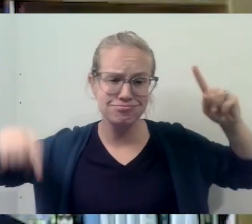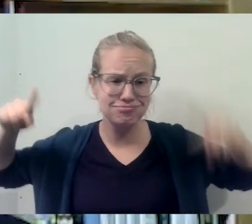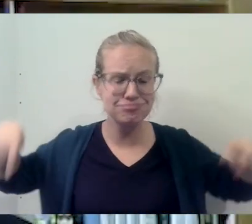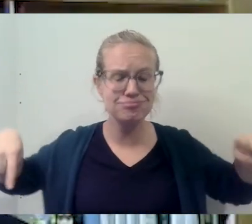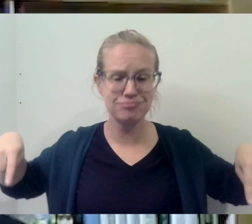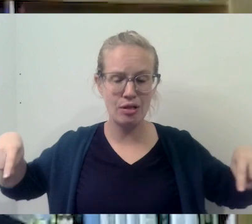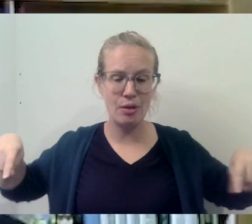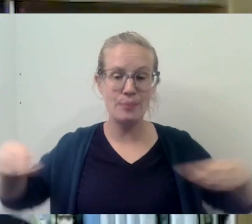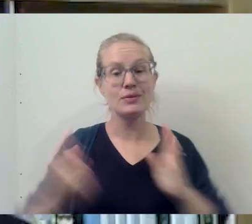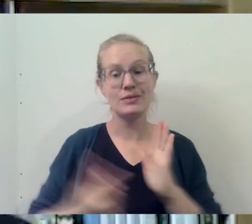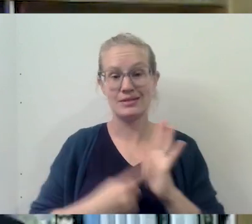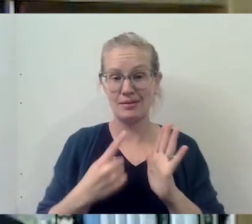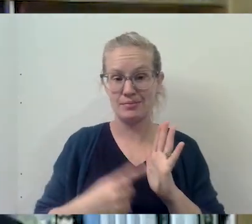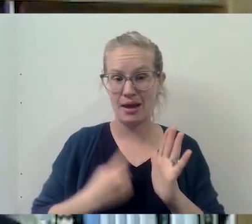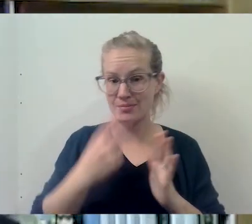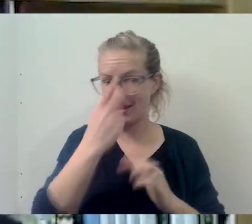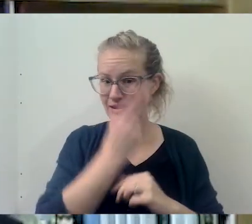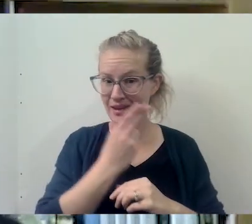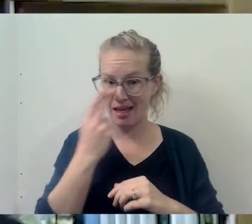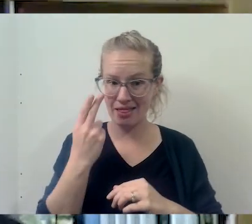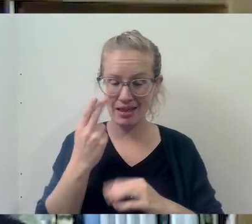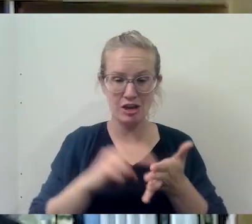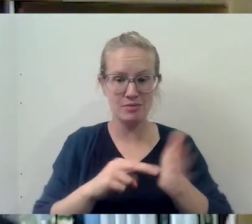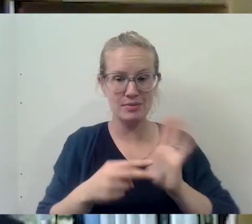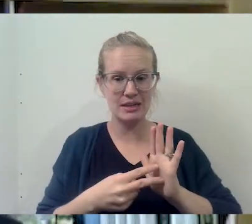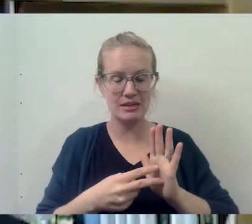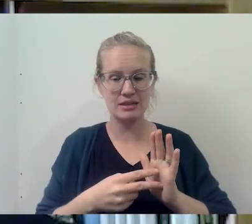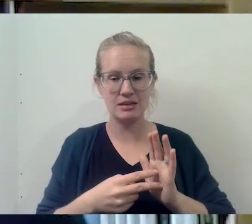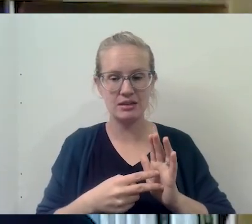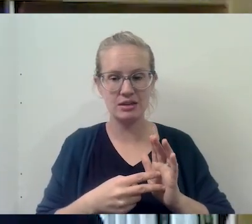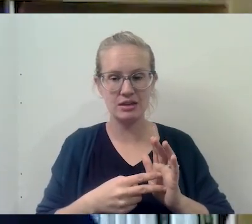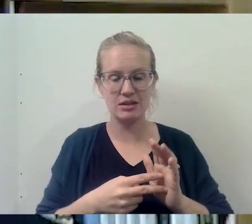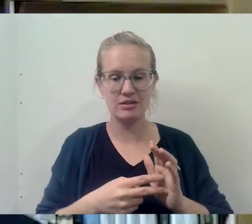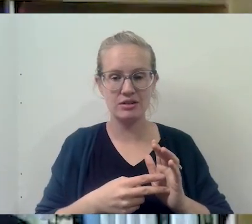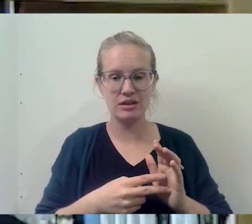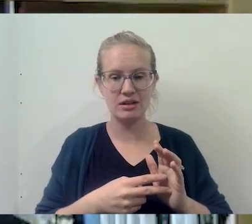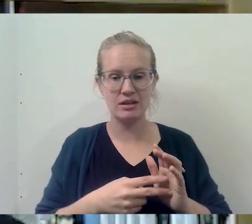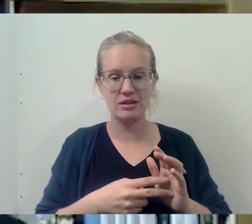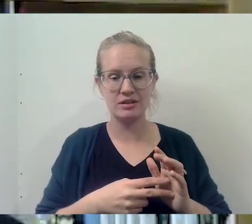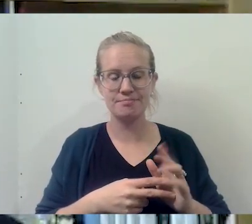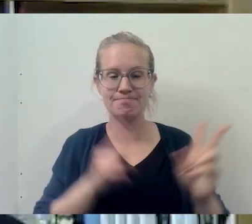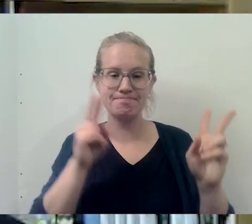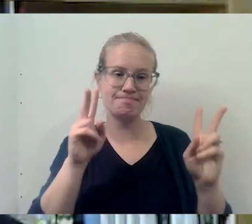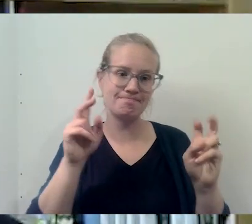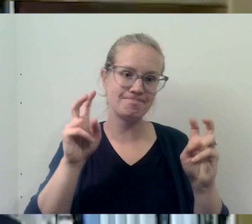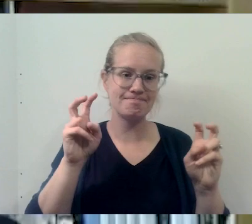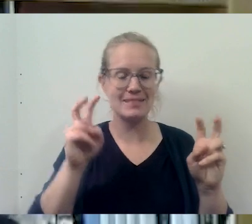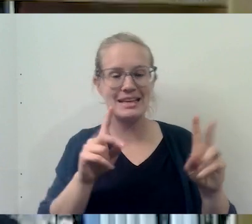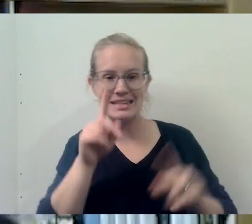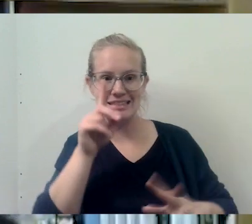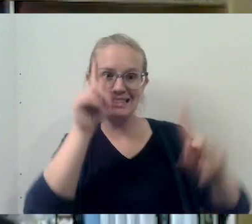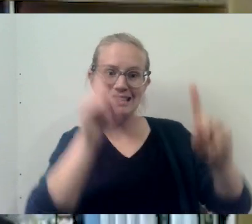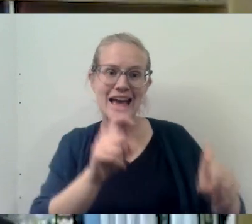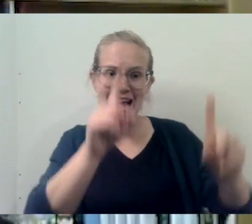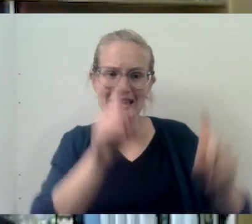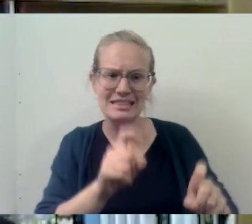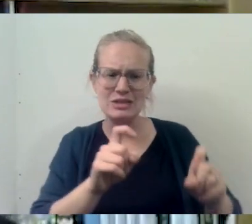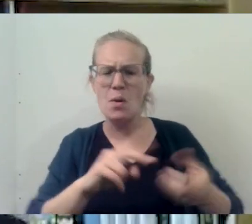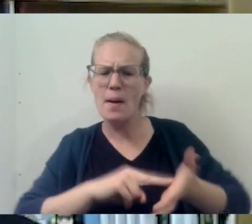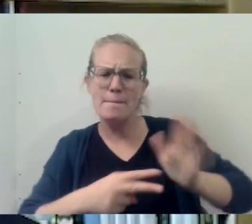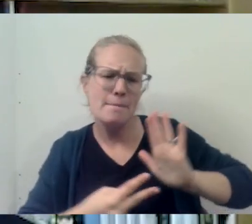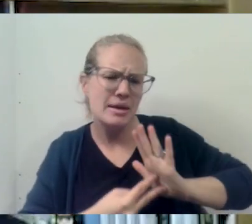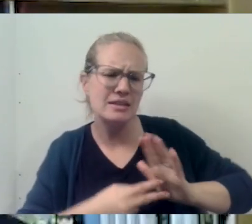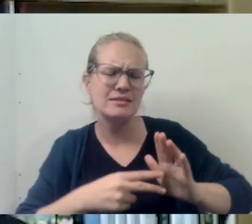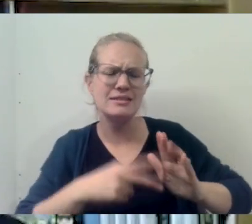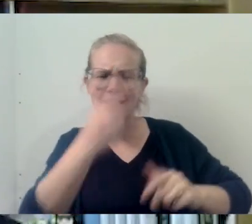And so sometimes the Catholic can be sort of a project, a projective test, if you will, like a Rorschach. What does that really mean?